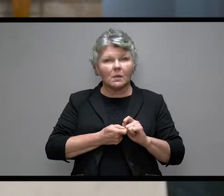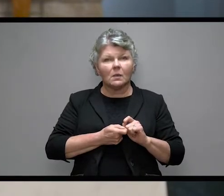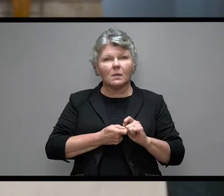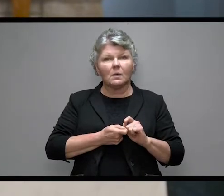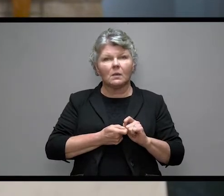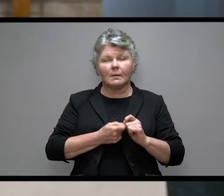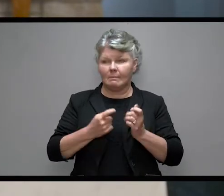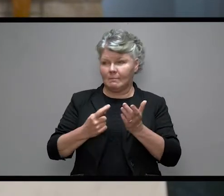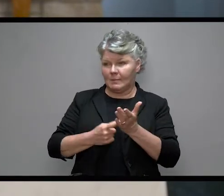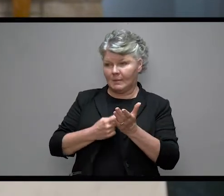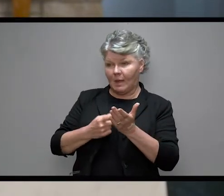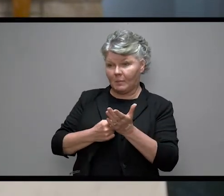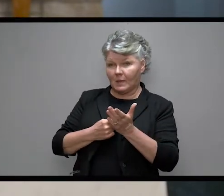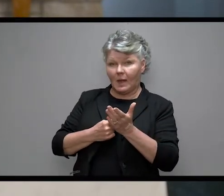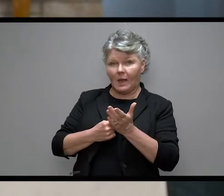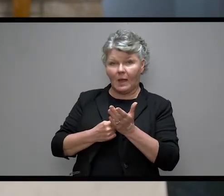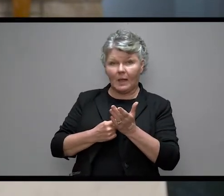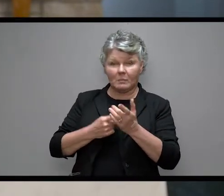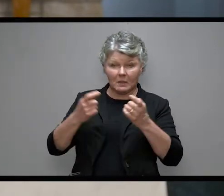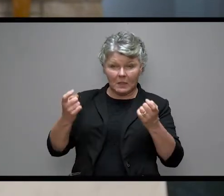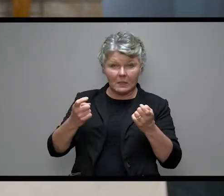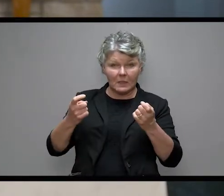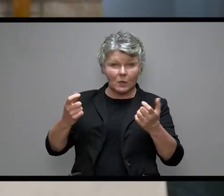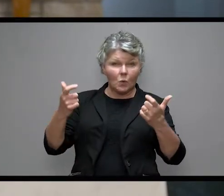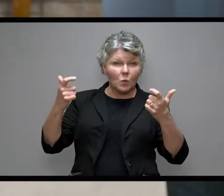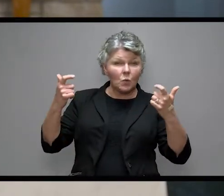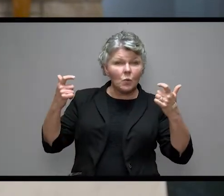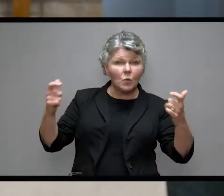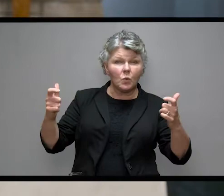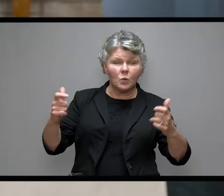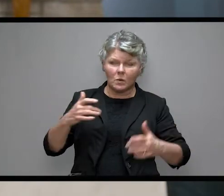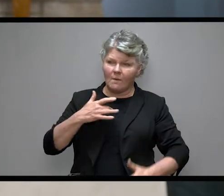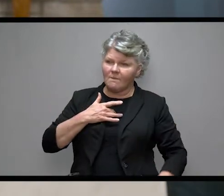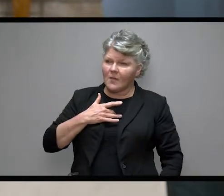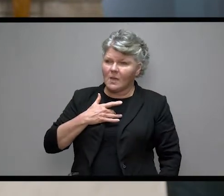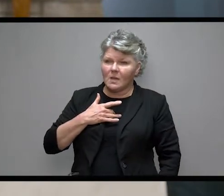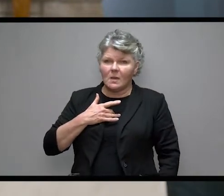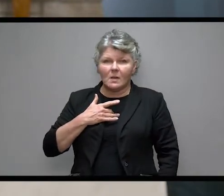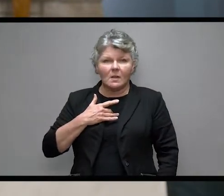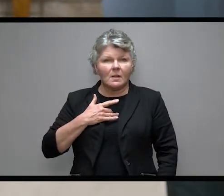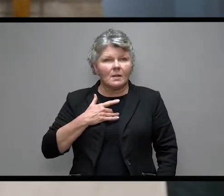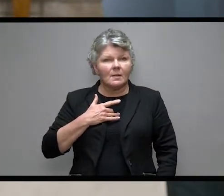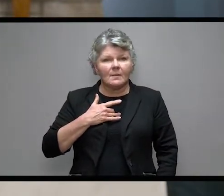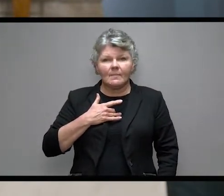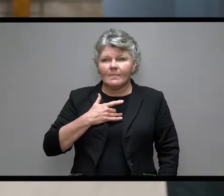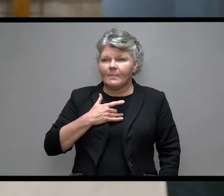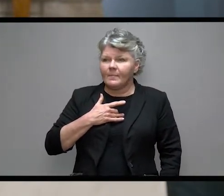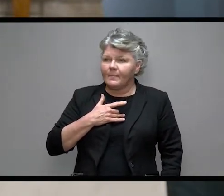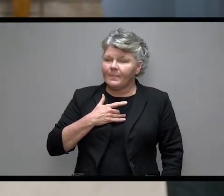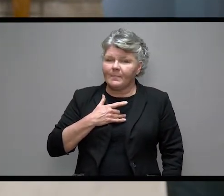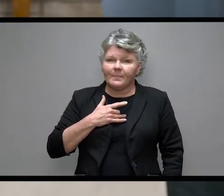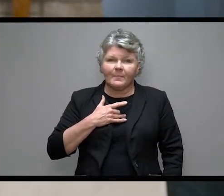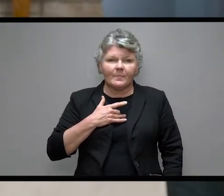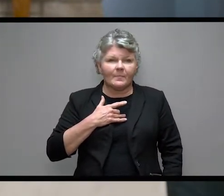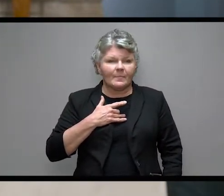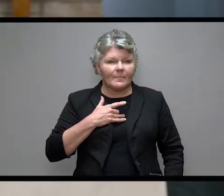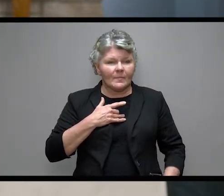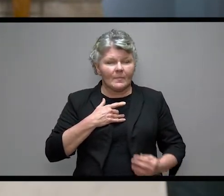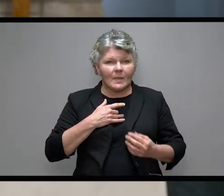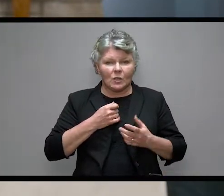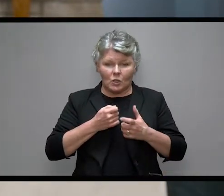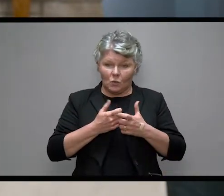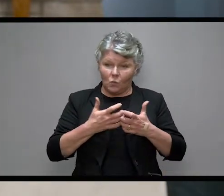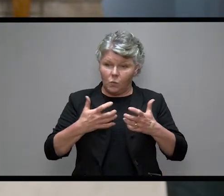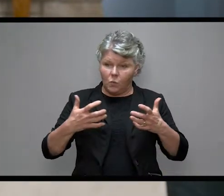Sometimes it's also the magnitude of the event that may cause that event to grow even